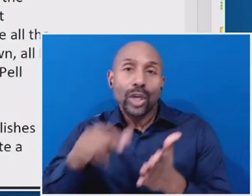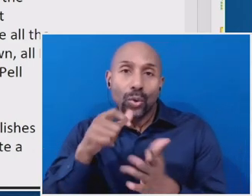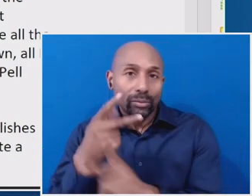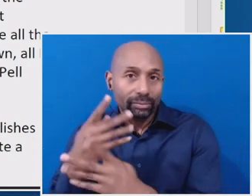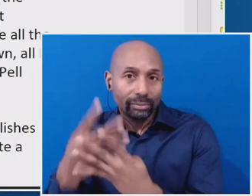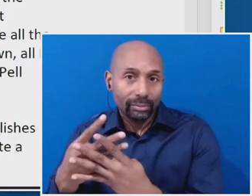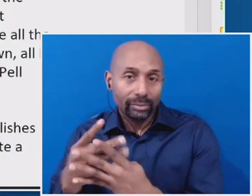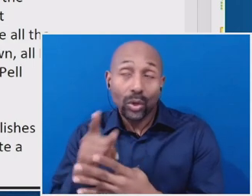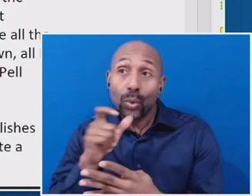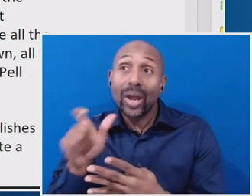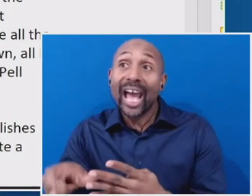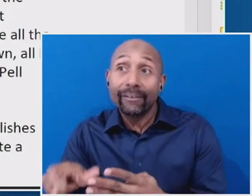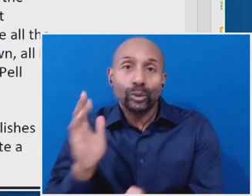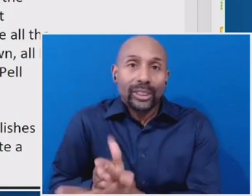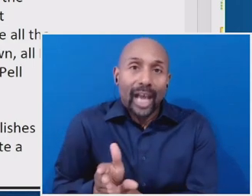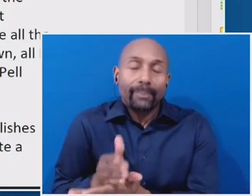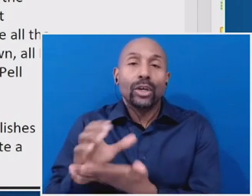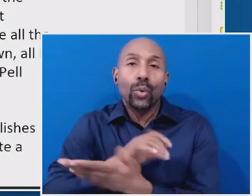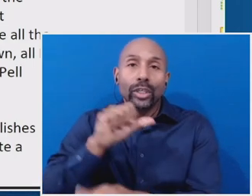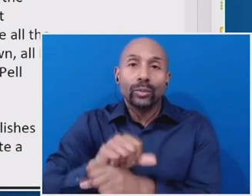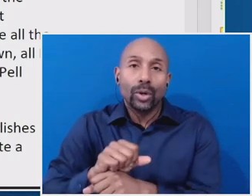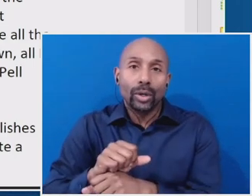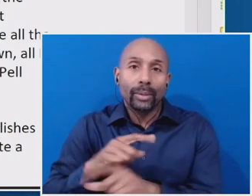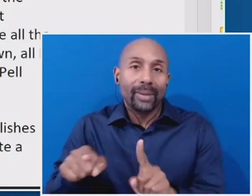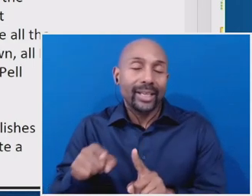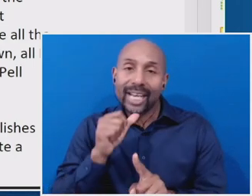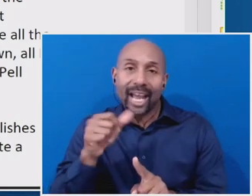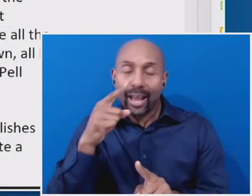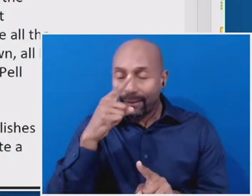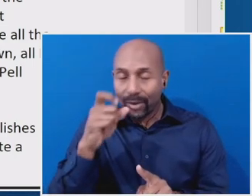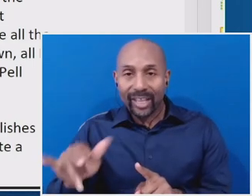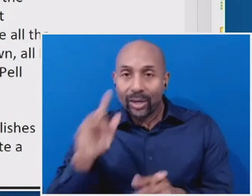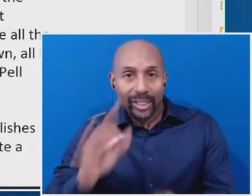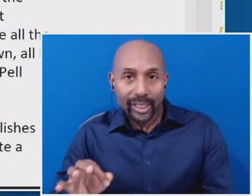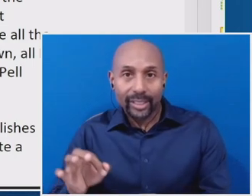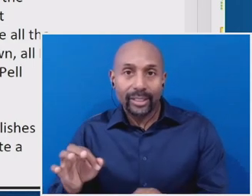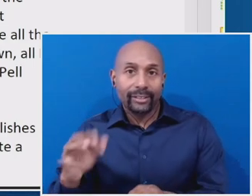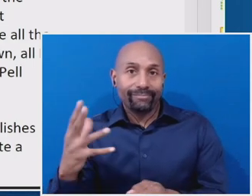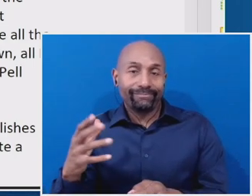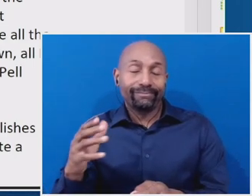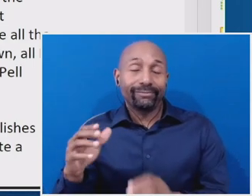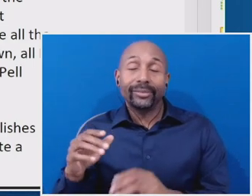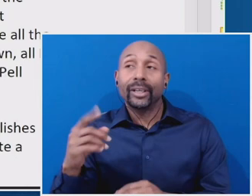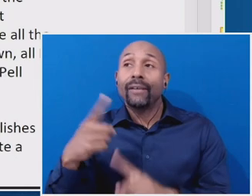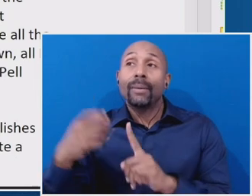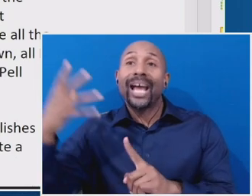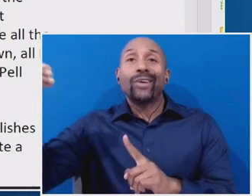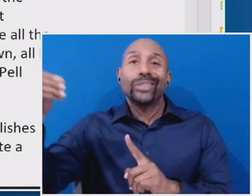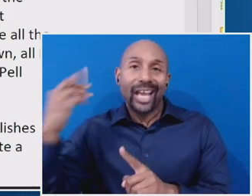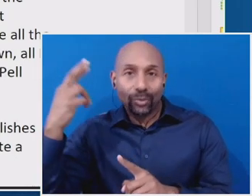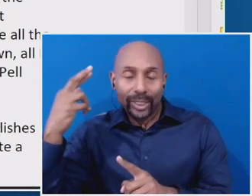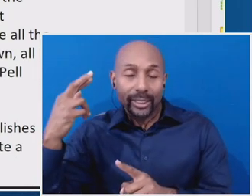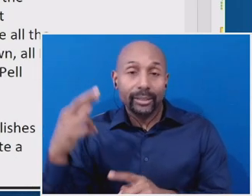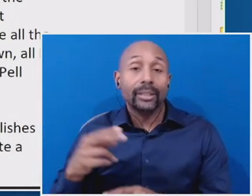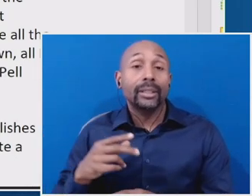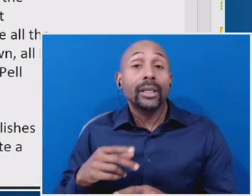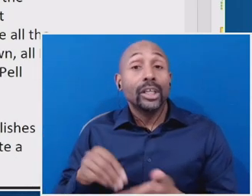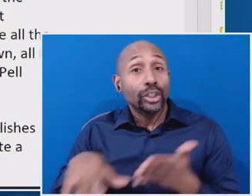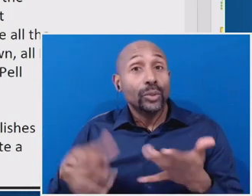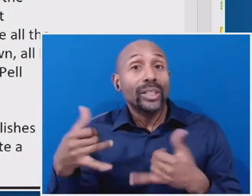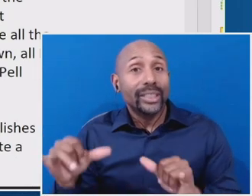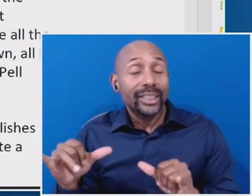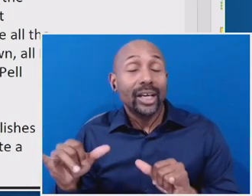control. Um, in these cases, they, the student would still be subject to, um, the Pell lifetime eligibility.